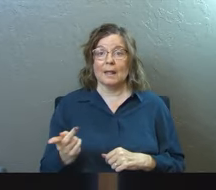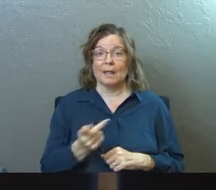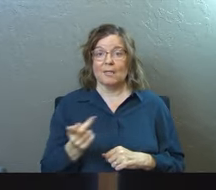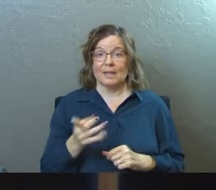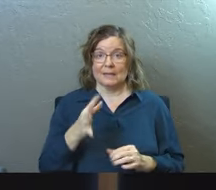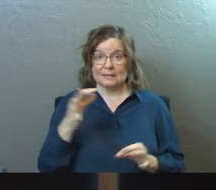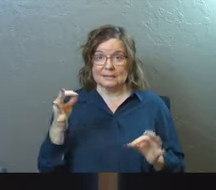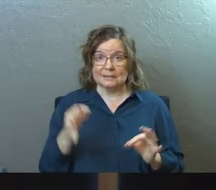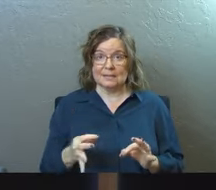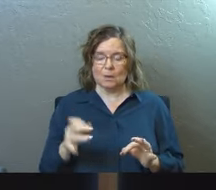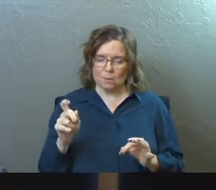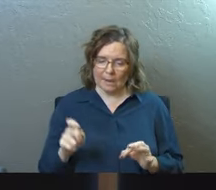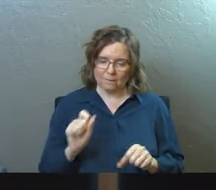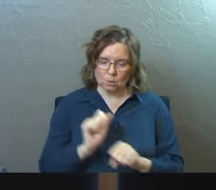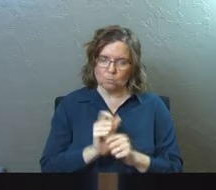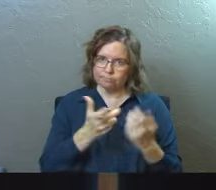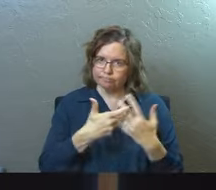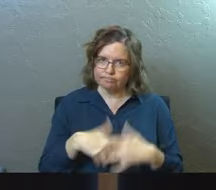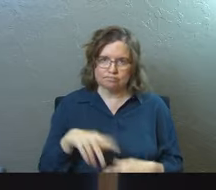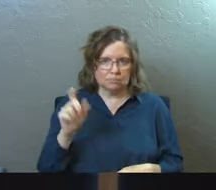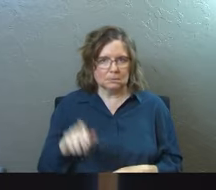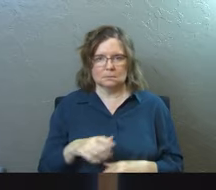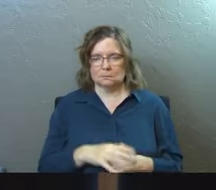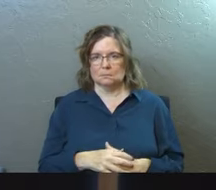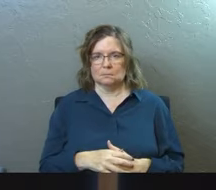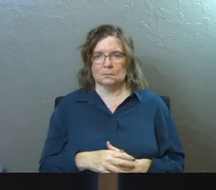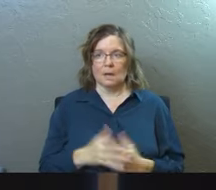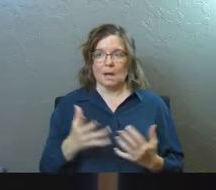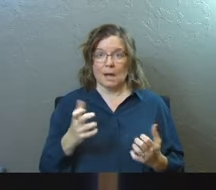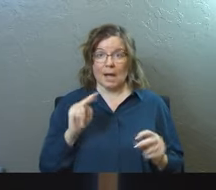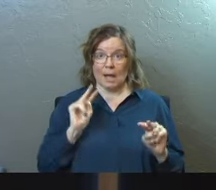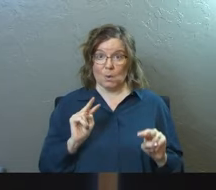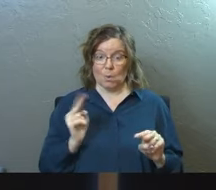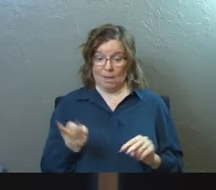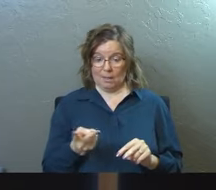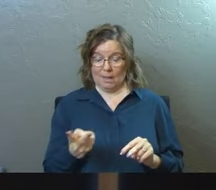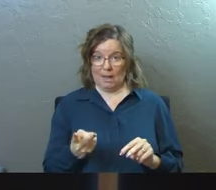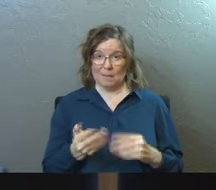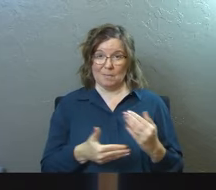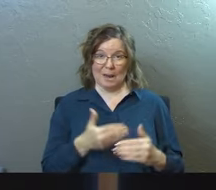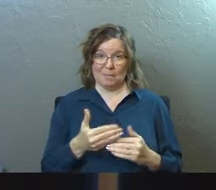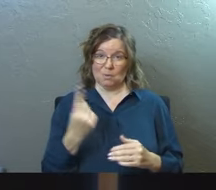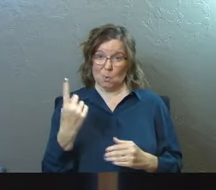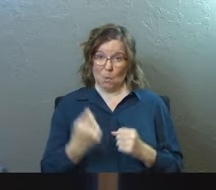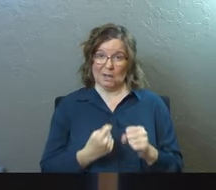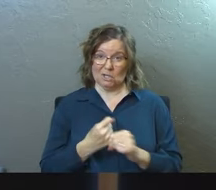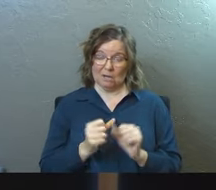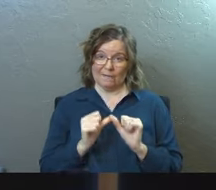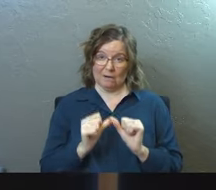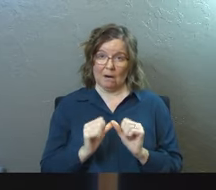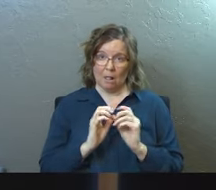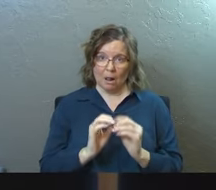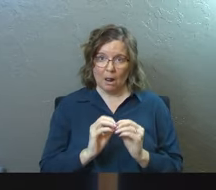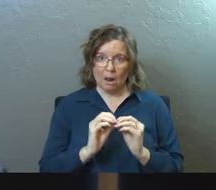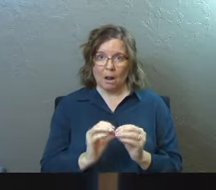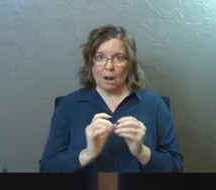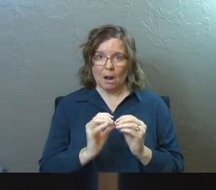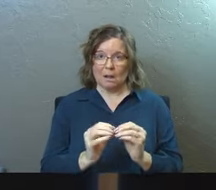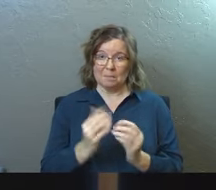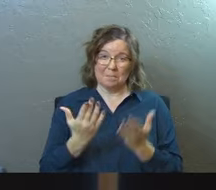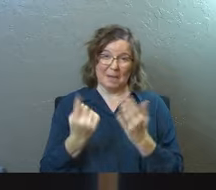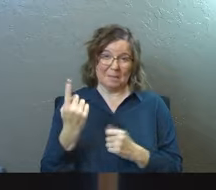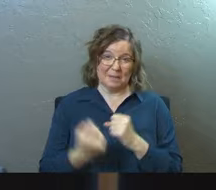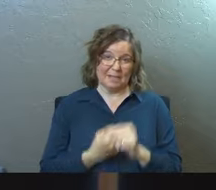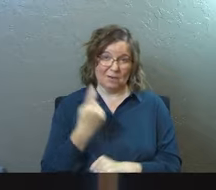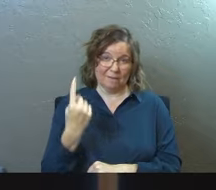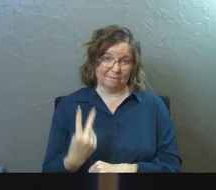they decided we've got to work this out. I watched them do it. It probably took them a year, maybe a year and a